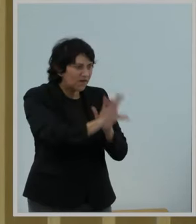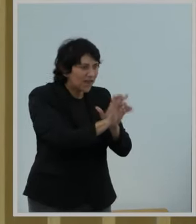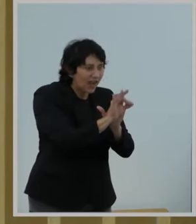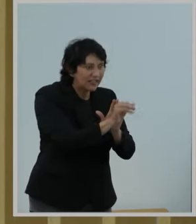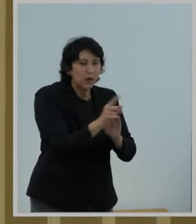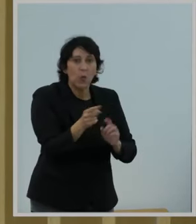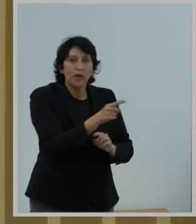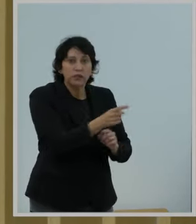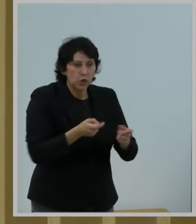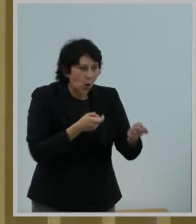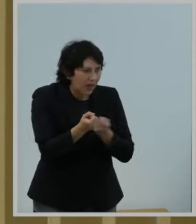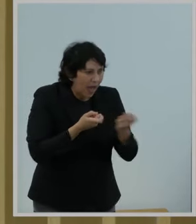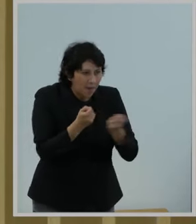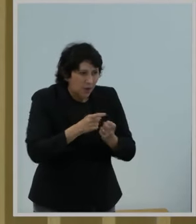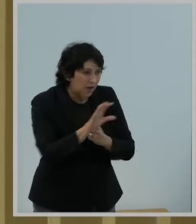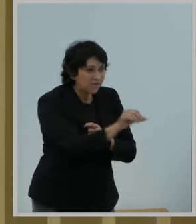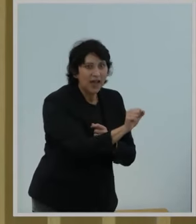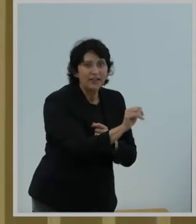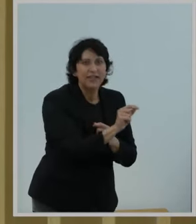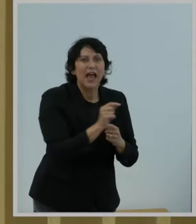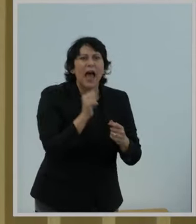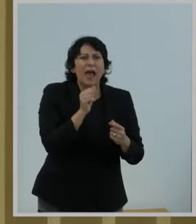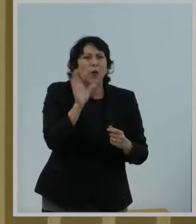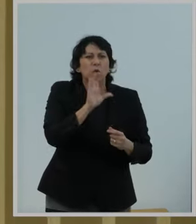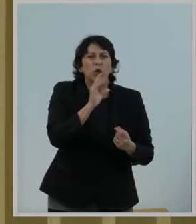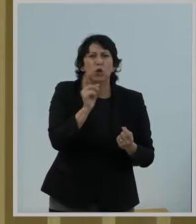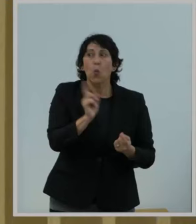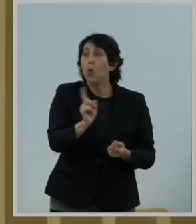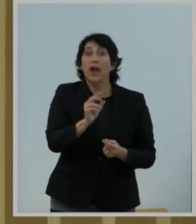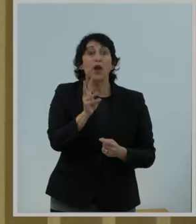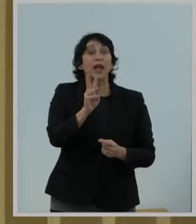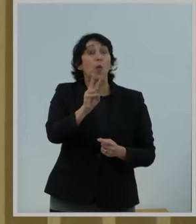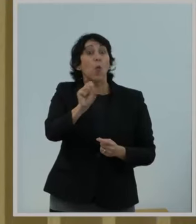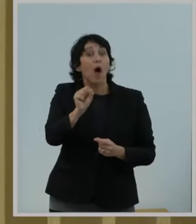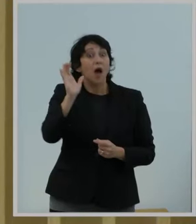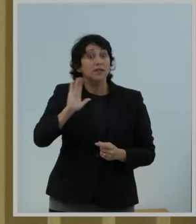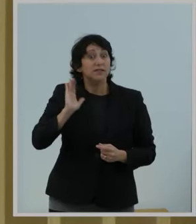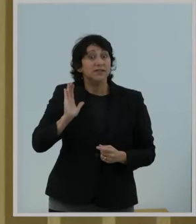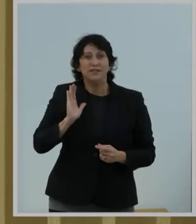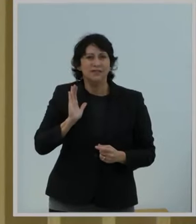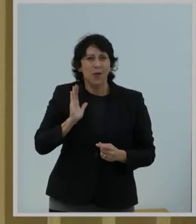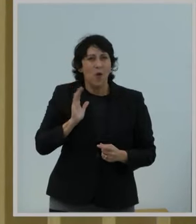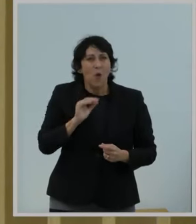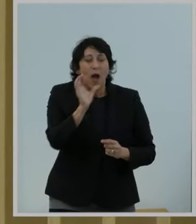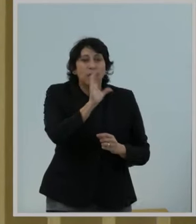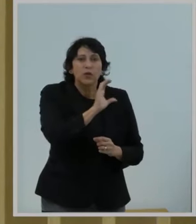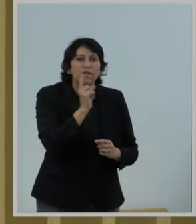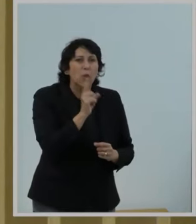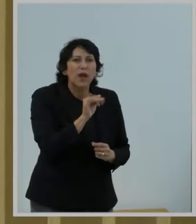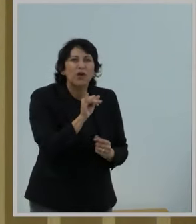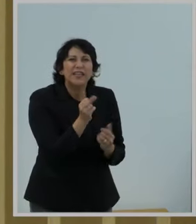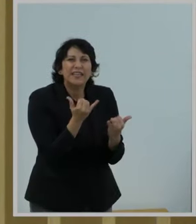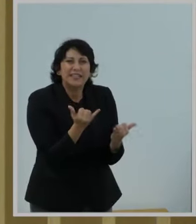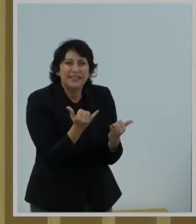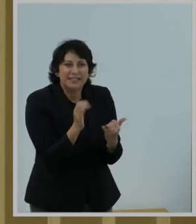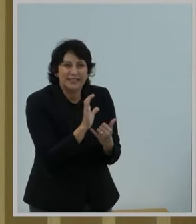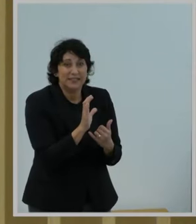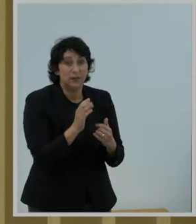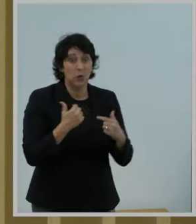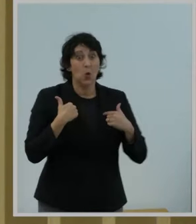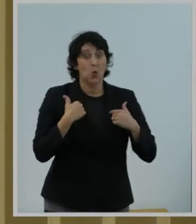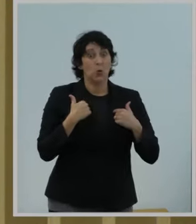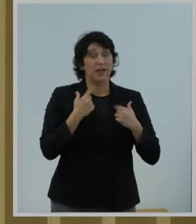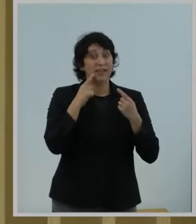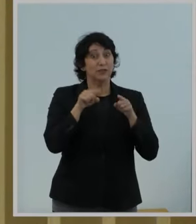view, every government official should strive to meet the Gretzky test. One of things we must do is focus